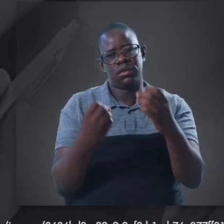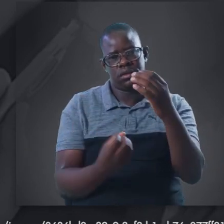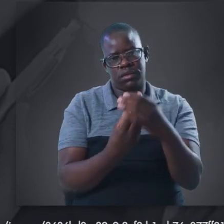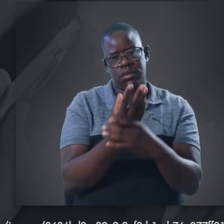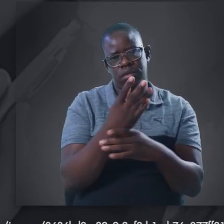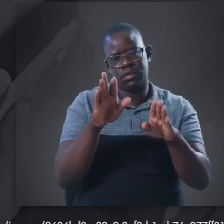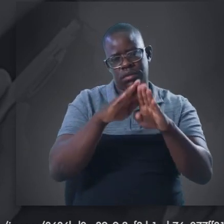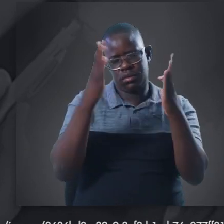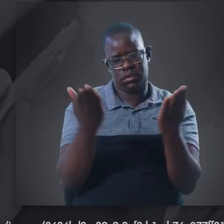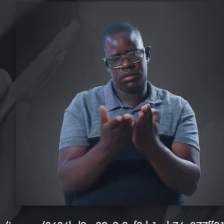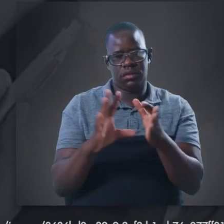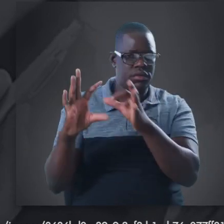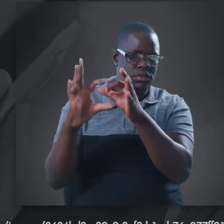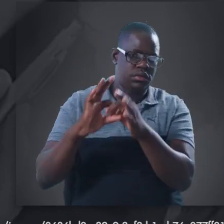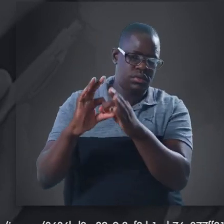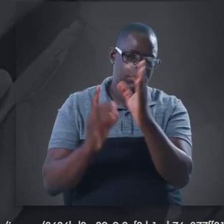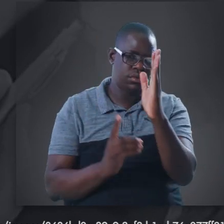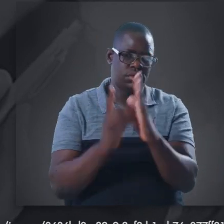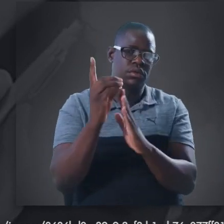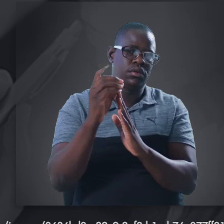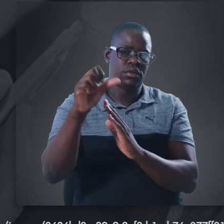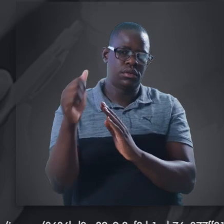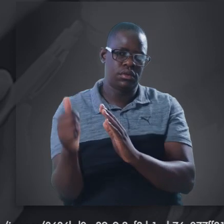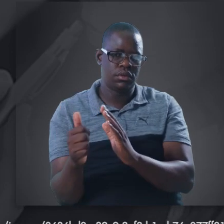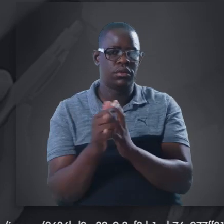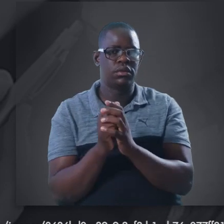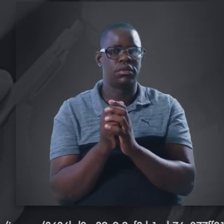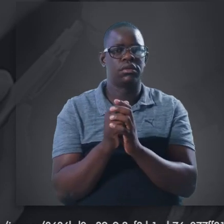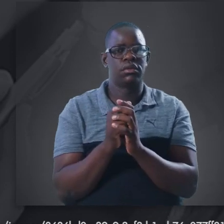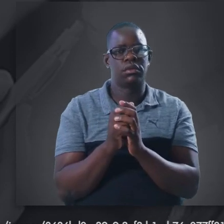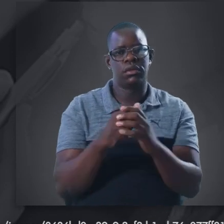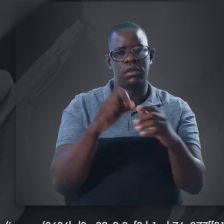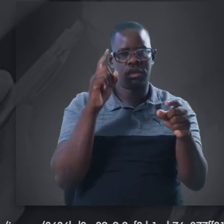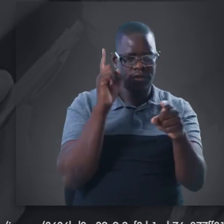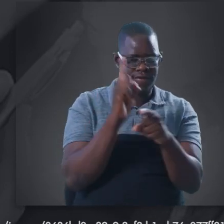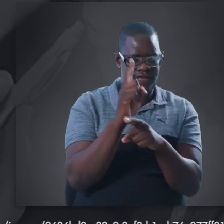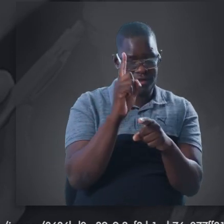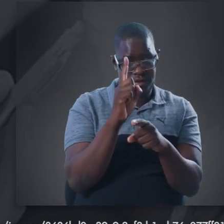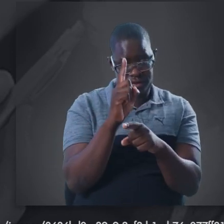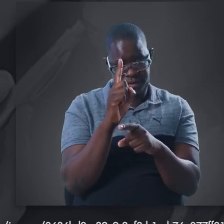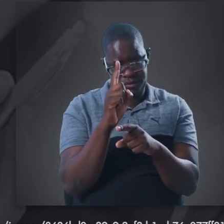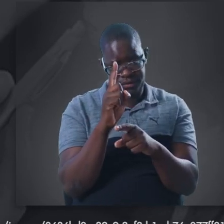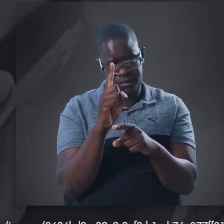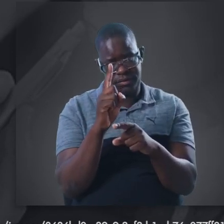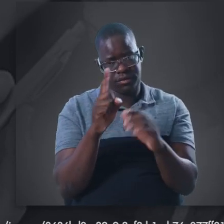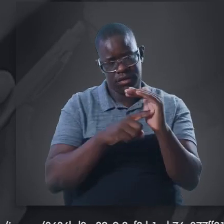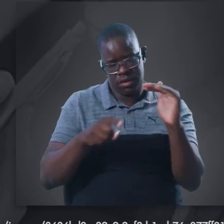enhance environmental sustainability To establish a global partnership for development